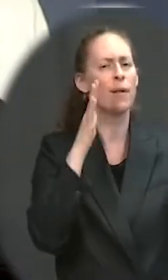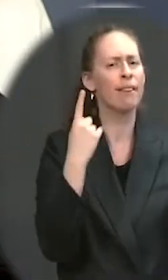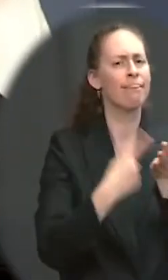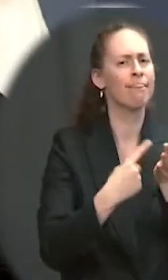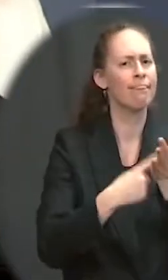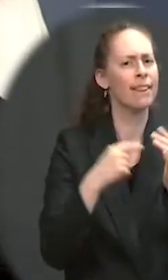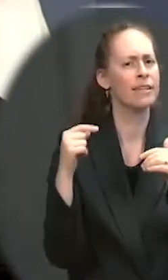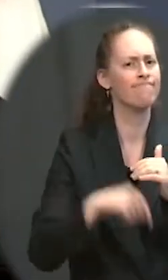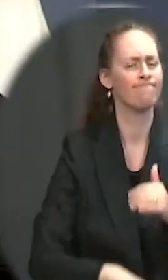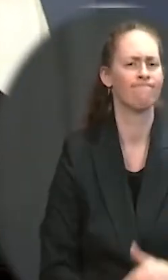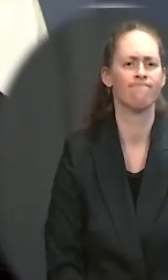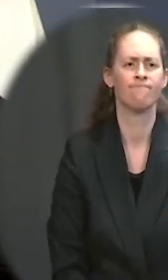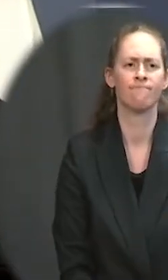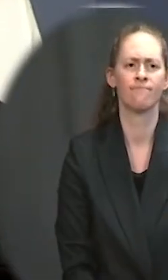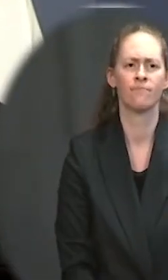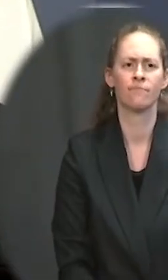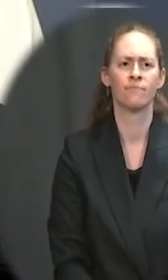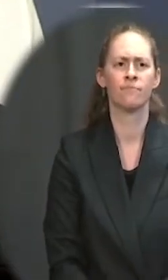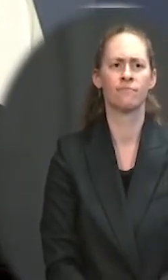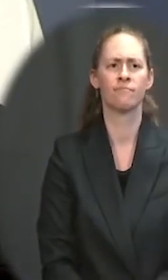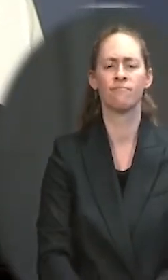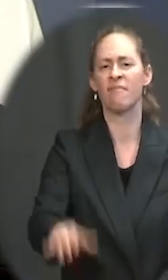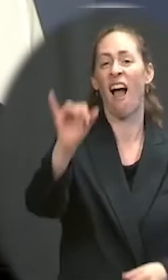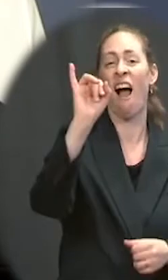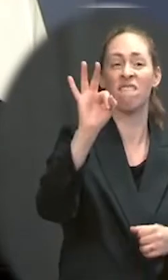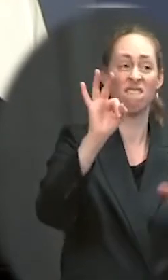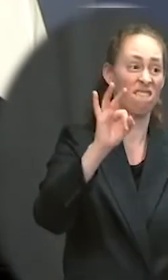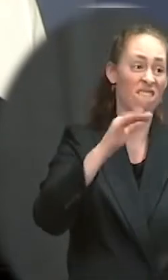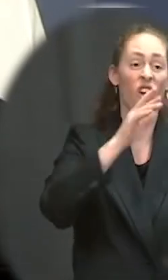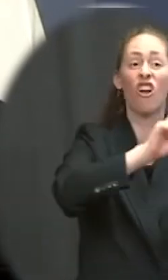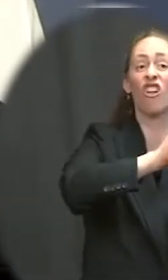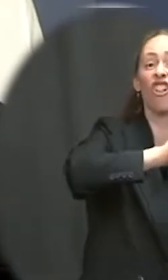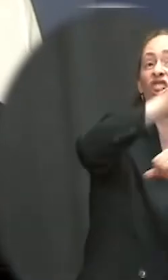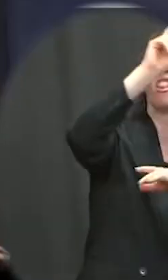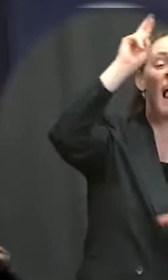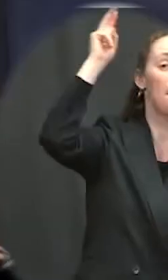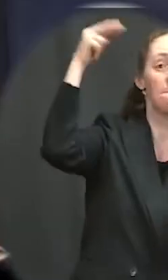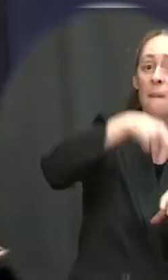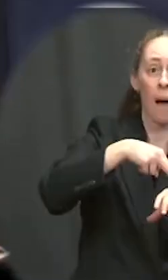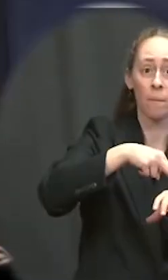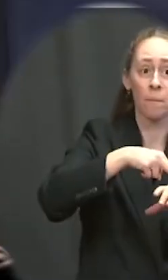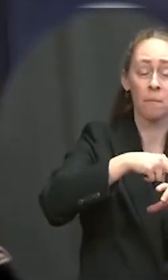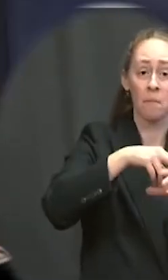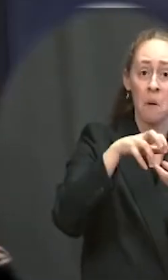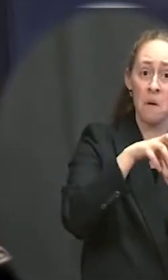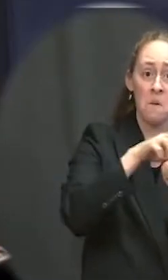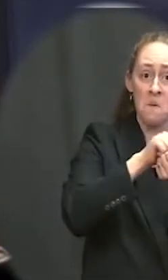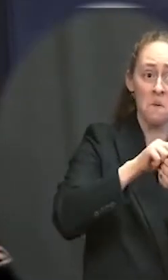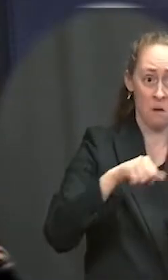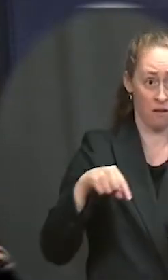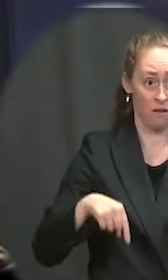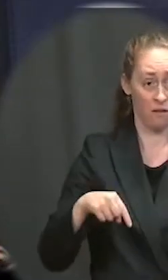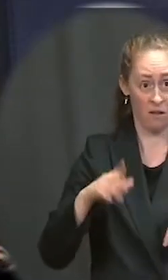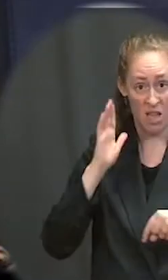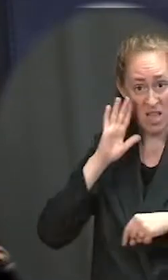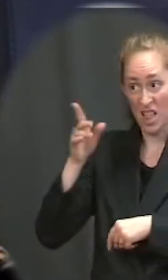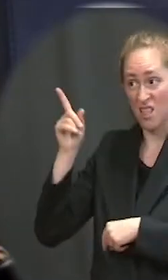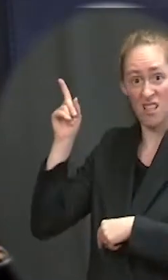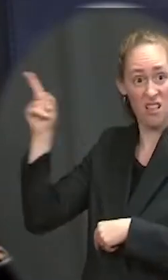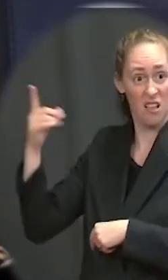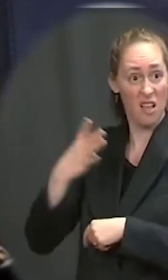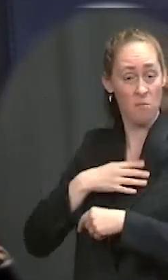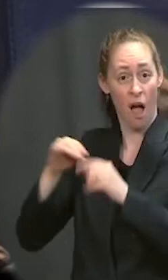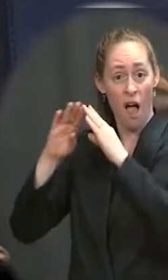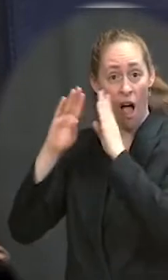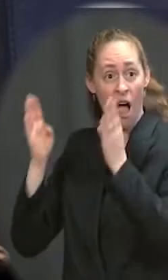this rocket does cause some serious damages here on Earth, would the White House enforce China paying some sort of compensation